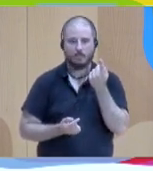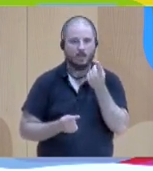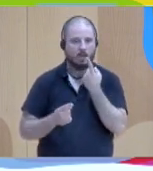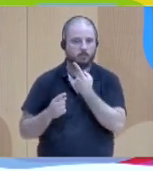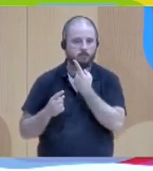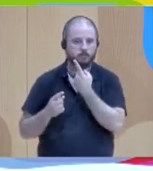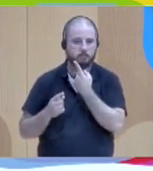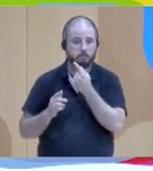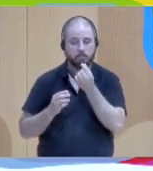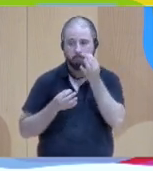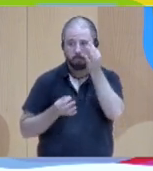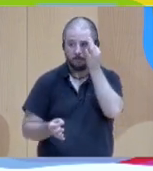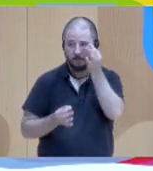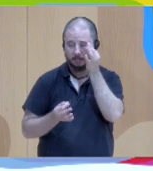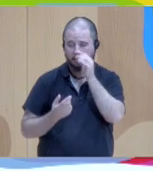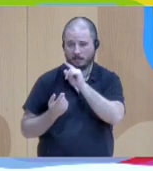on the path of dialogity.